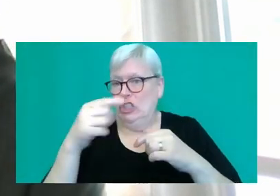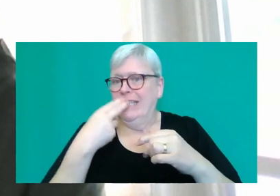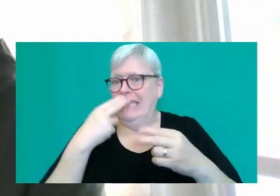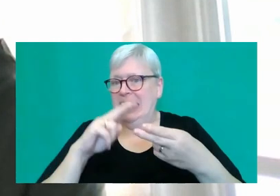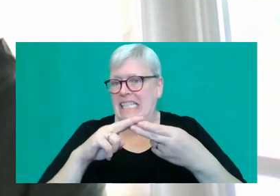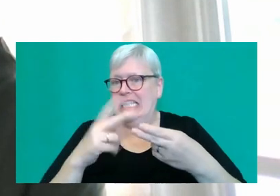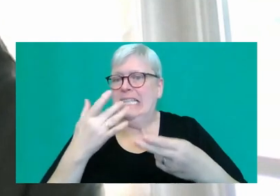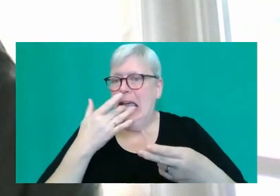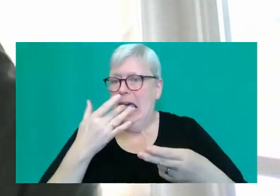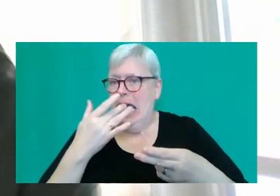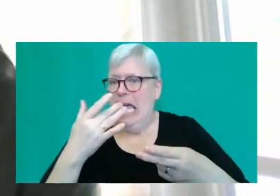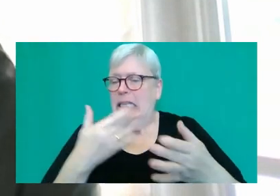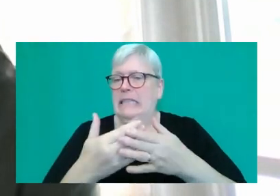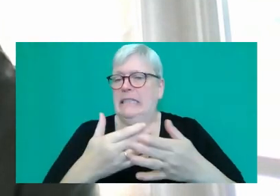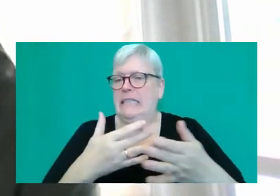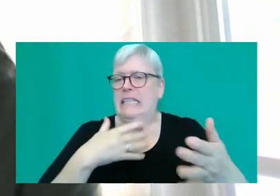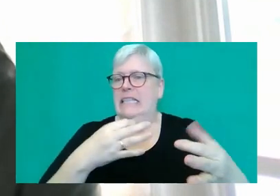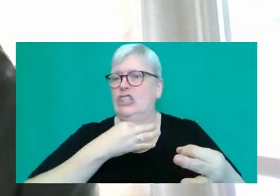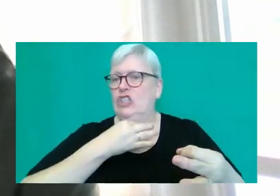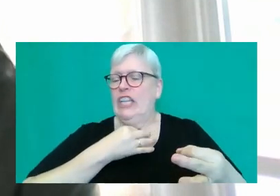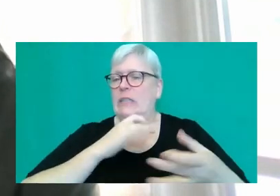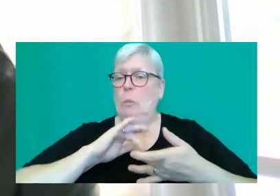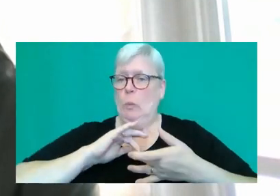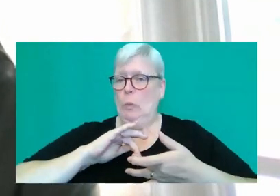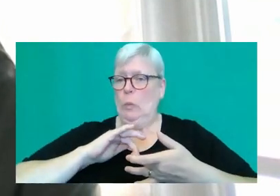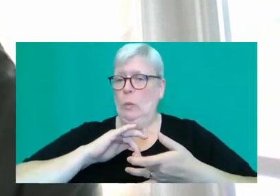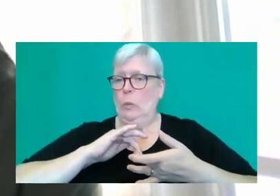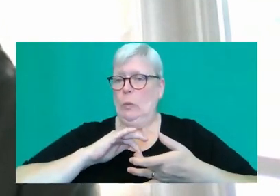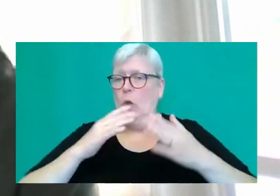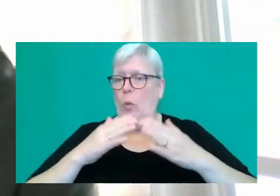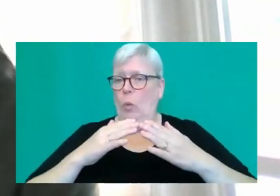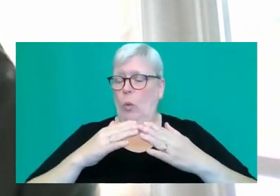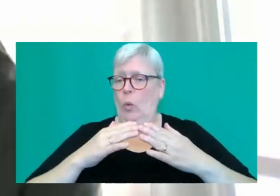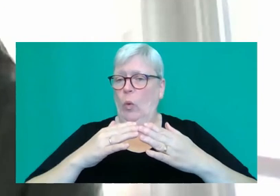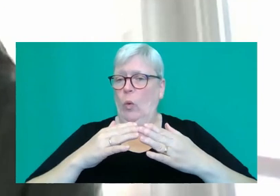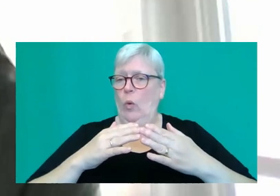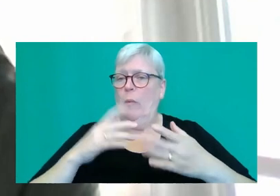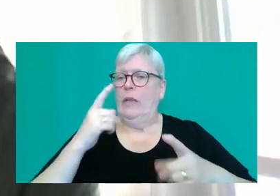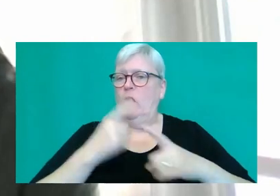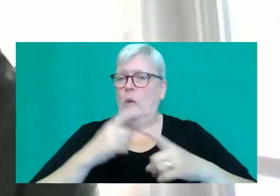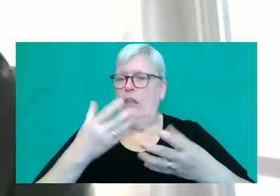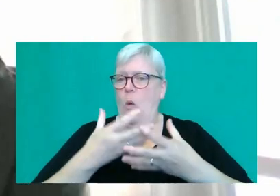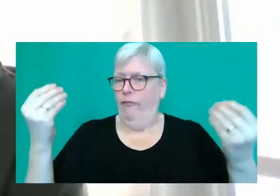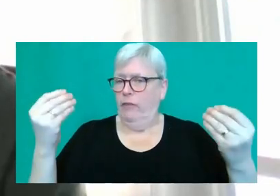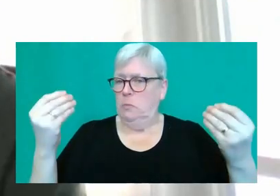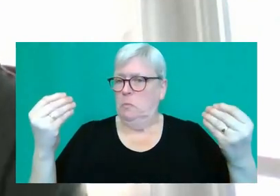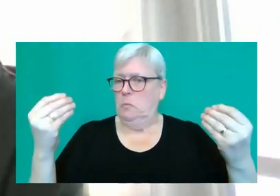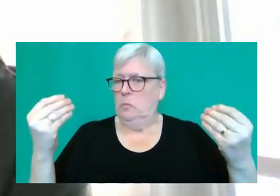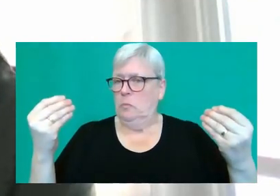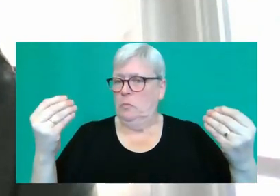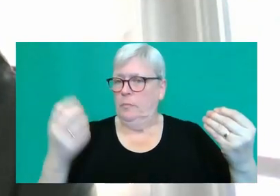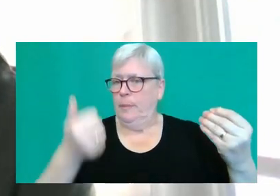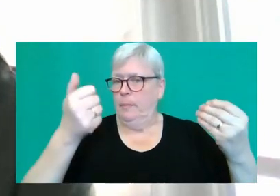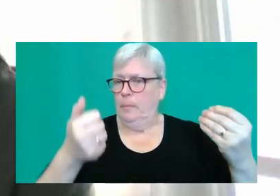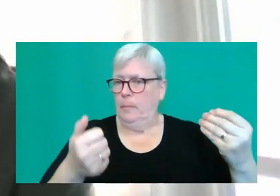tongue scene threatened the chaste and cardamom scented home, it was swiftly terminated by a flick